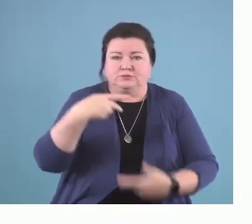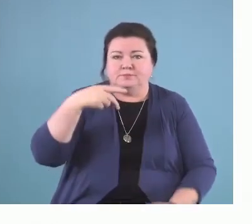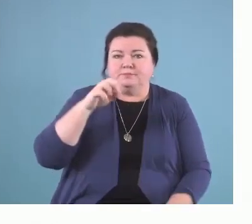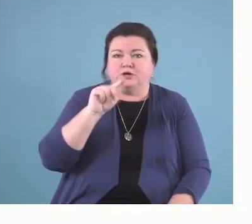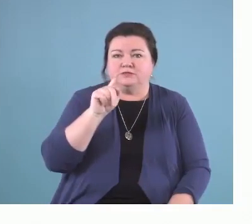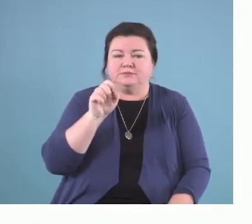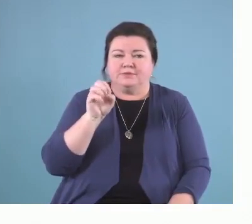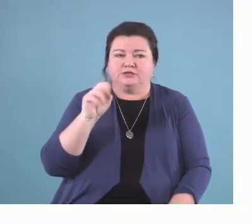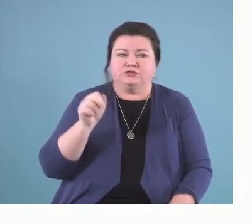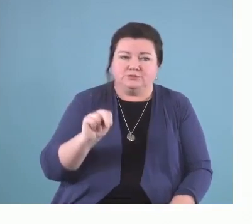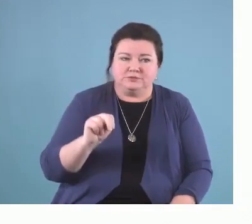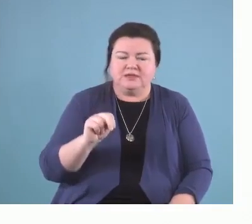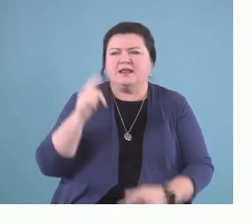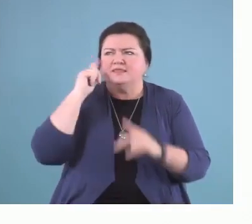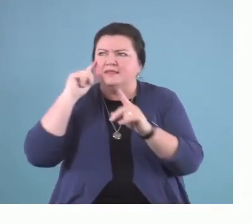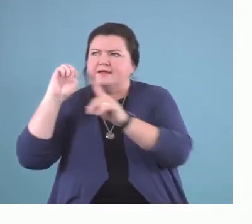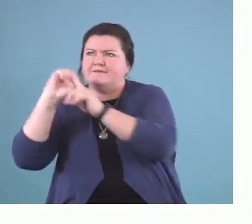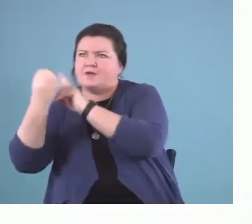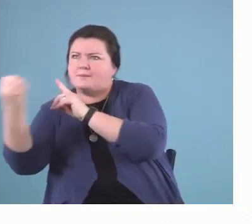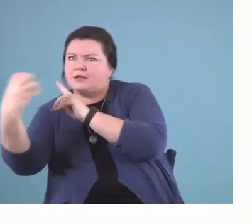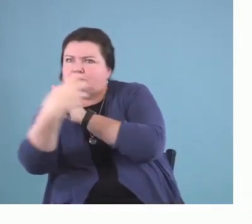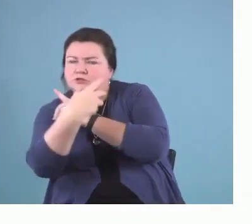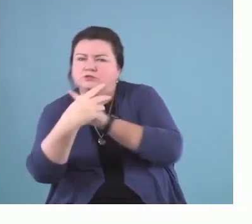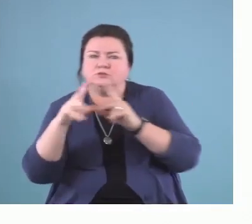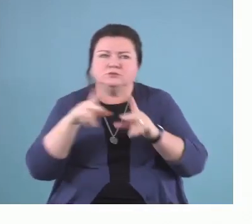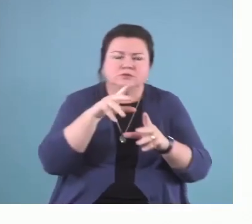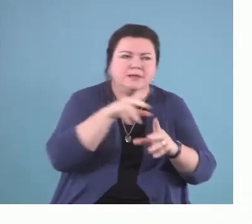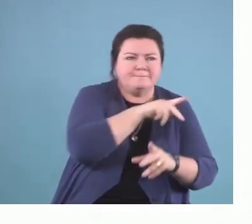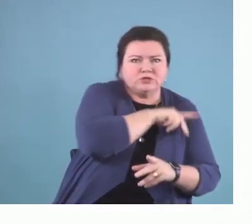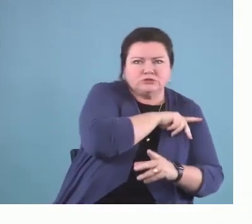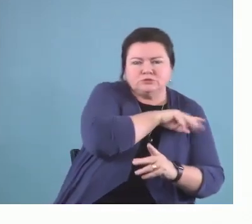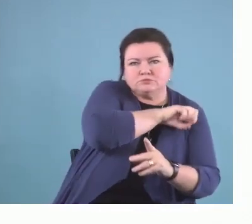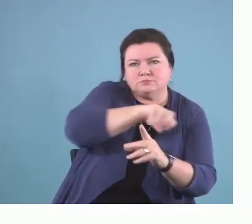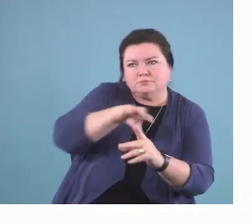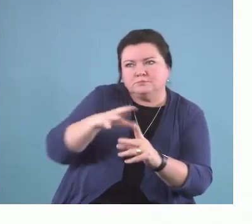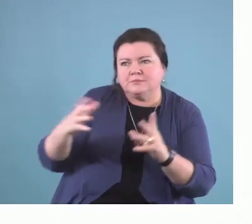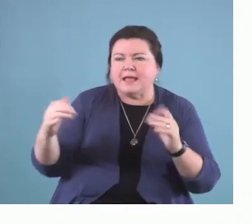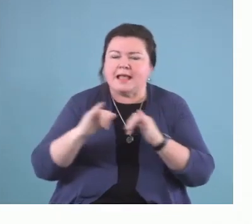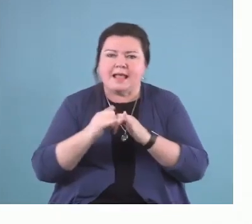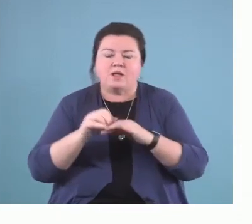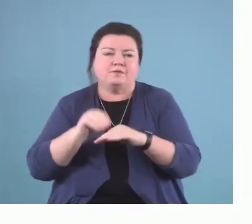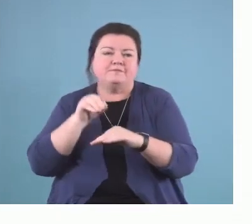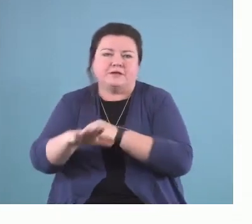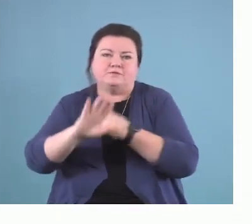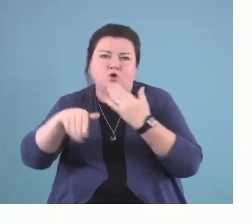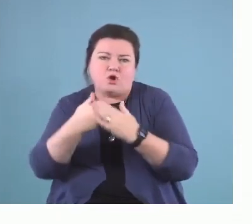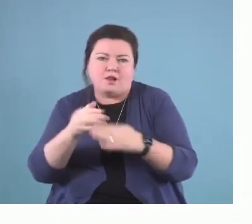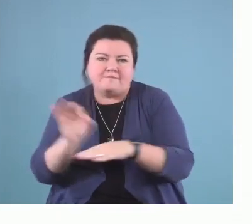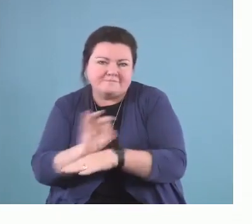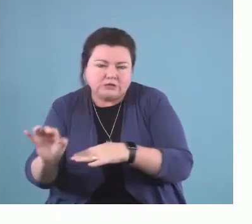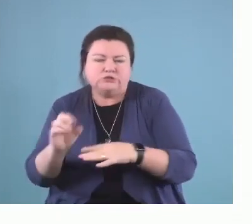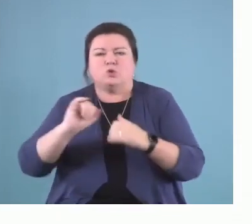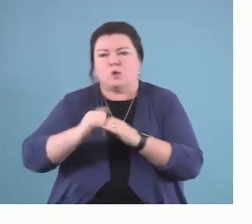factors fit in there and how personal factors fit in there to impact overall function or disability.